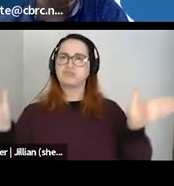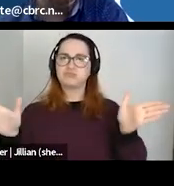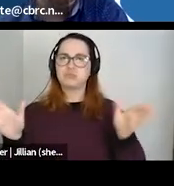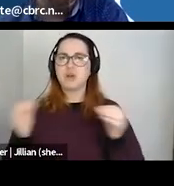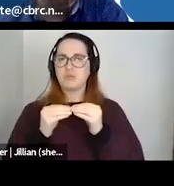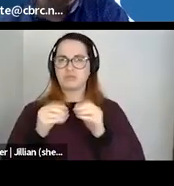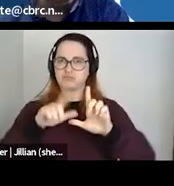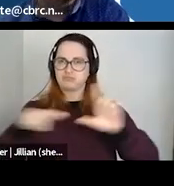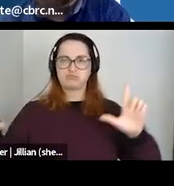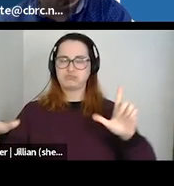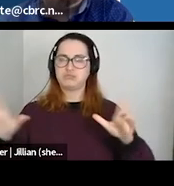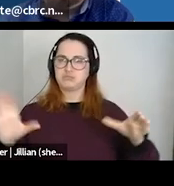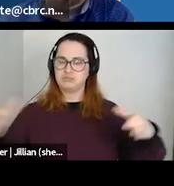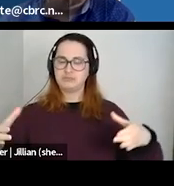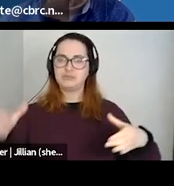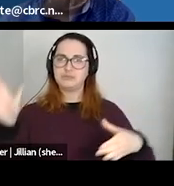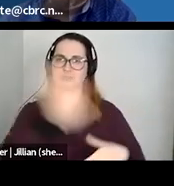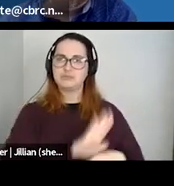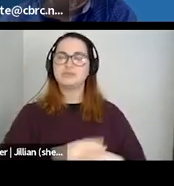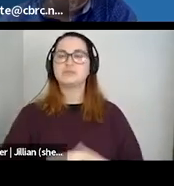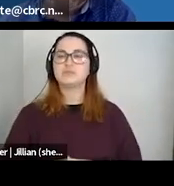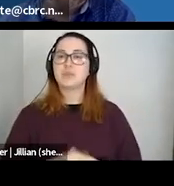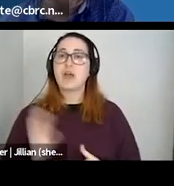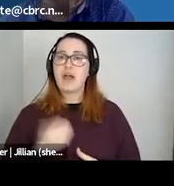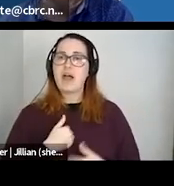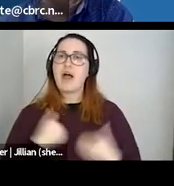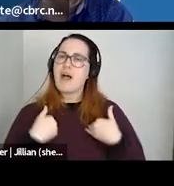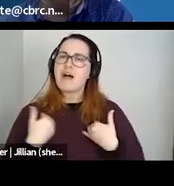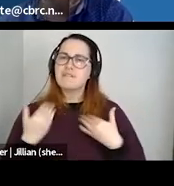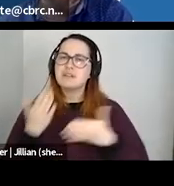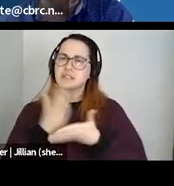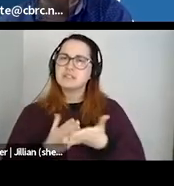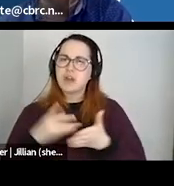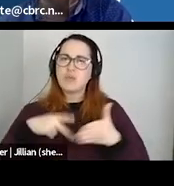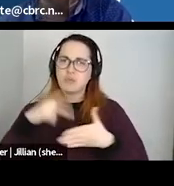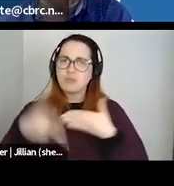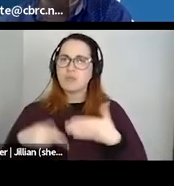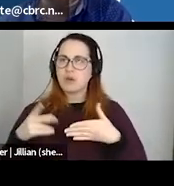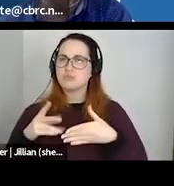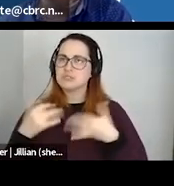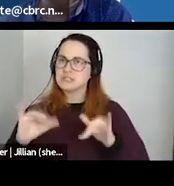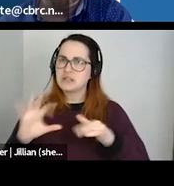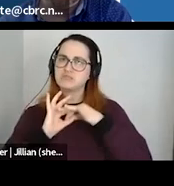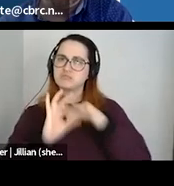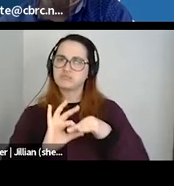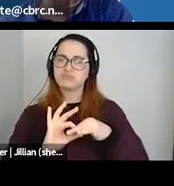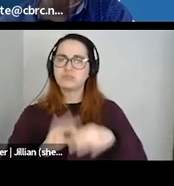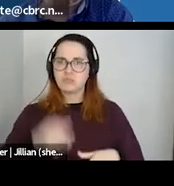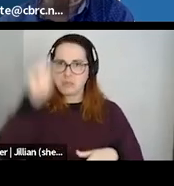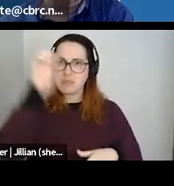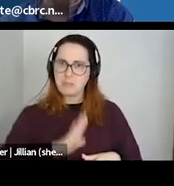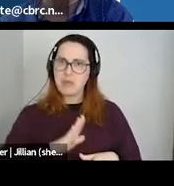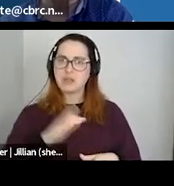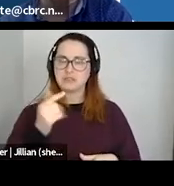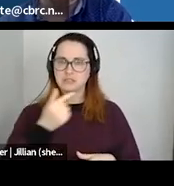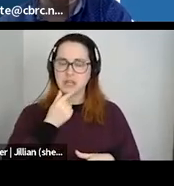community. We still have some projects specific to queer men, such as our semi-annual Sex Now survey. And a lot